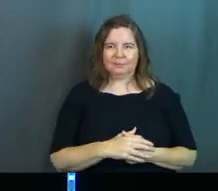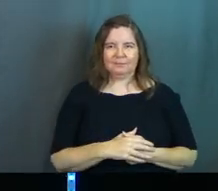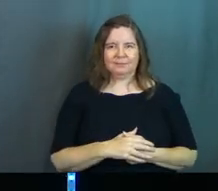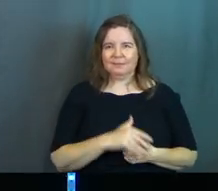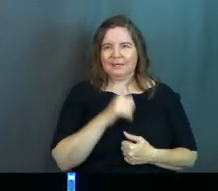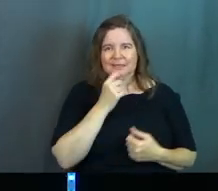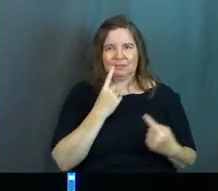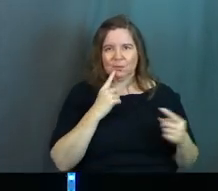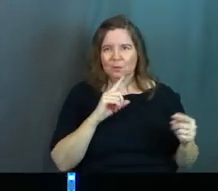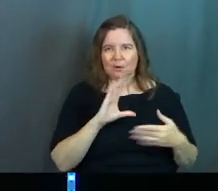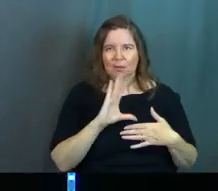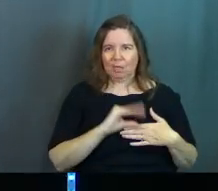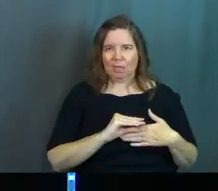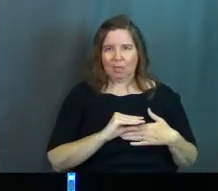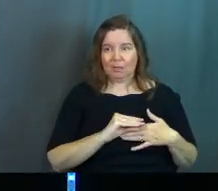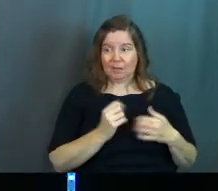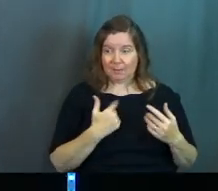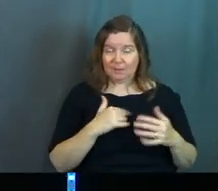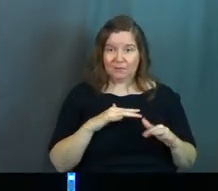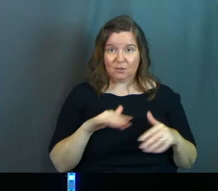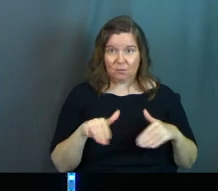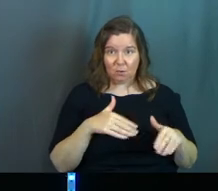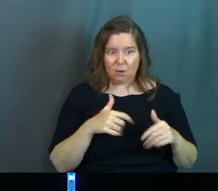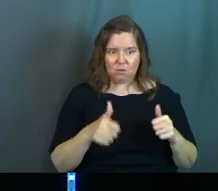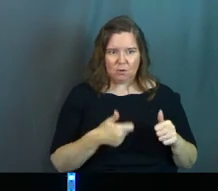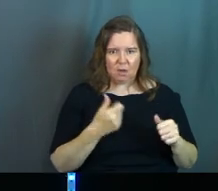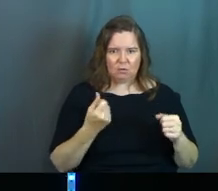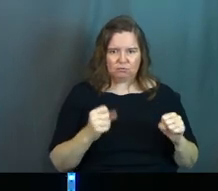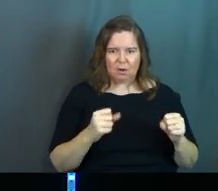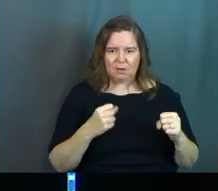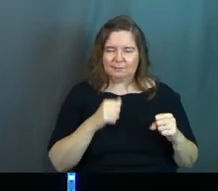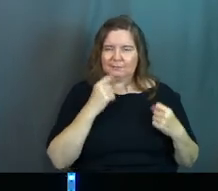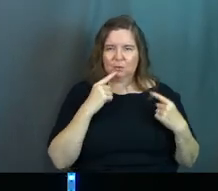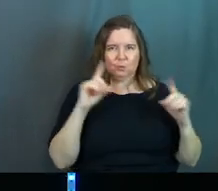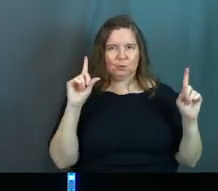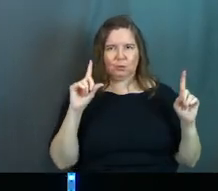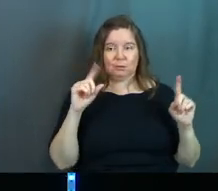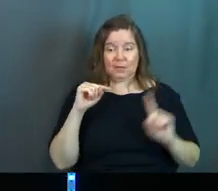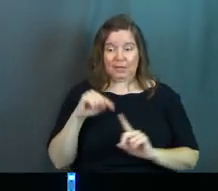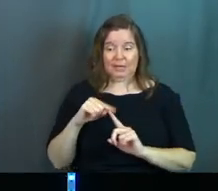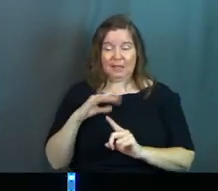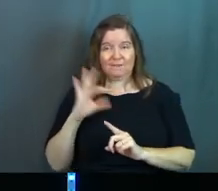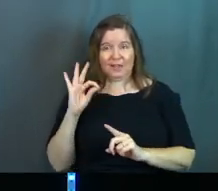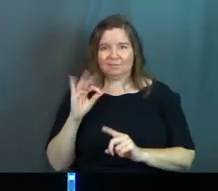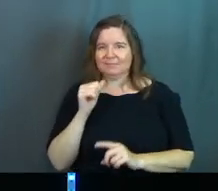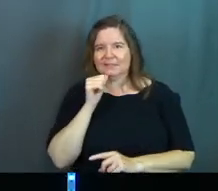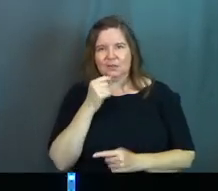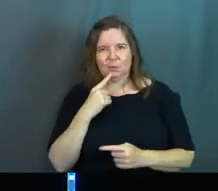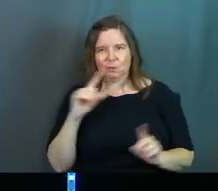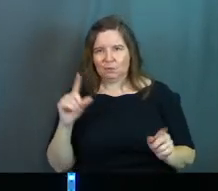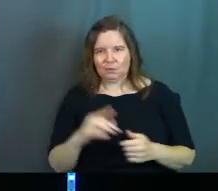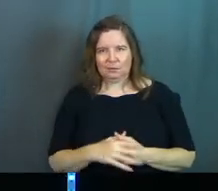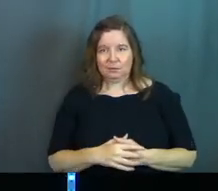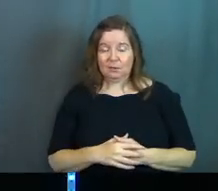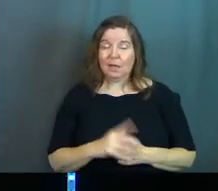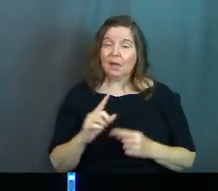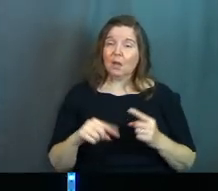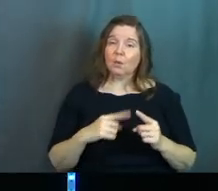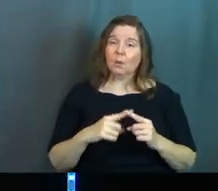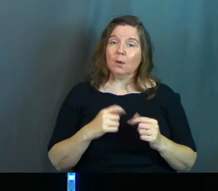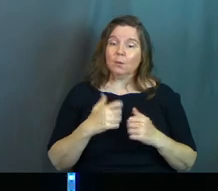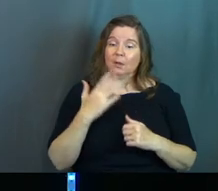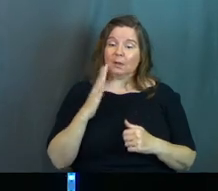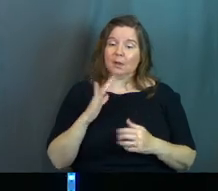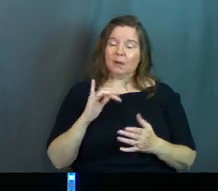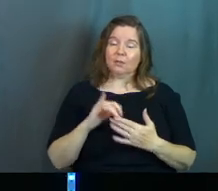And it doesn't work. How many of you have walked that road? No, it doesn't work. And He found that it doesn't work. And even when it